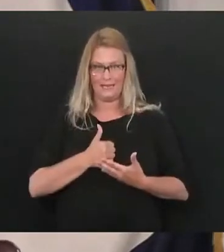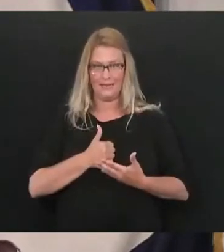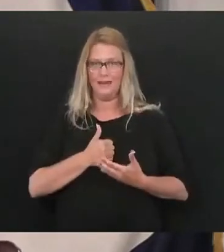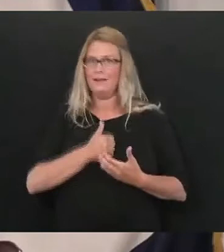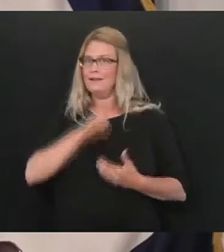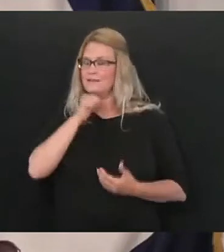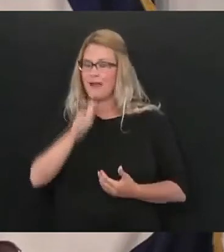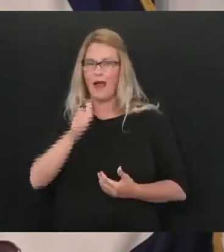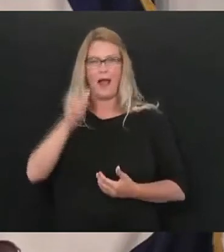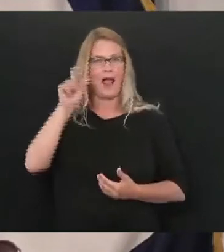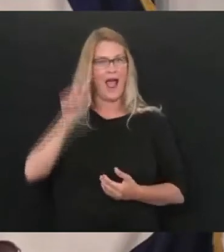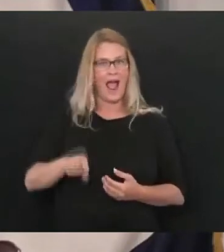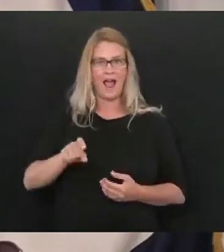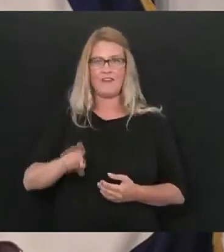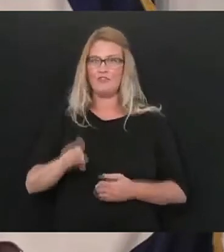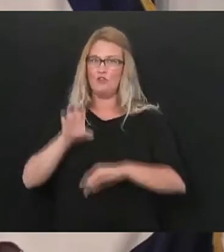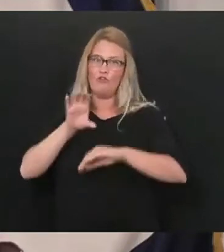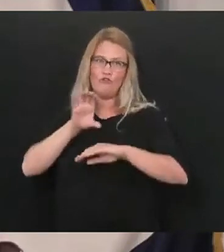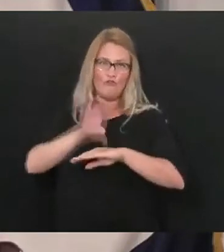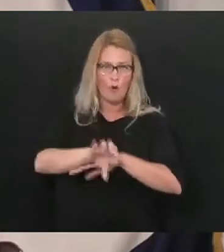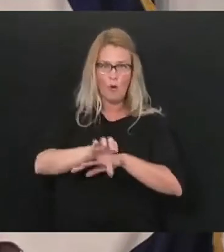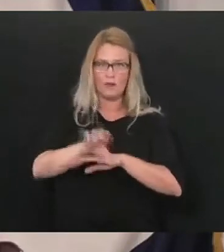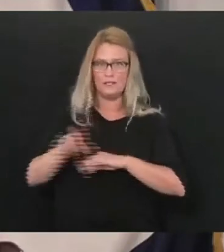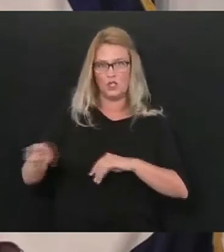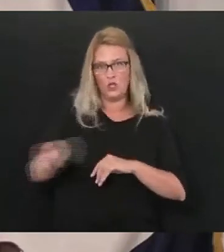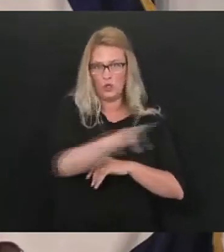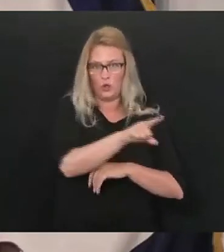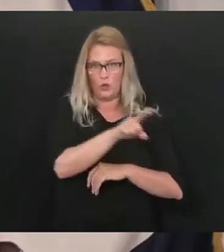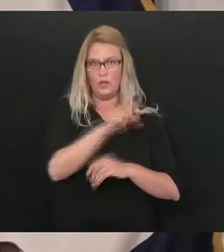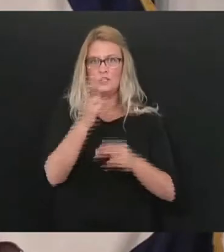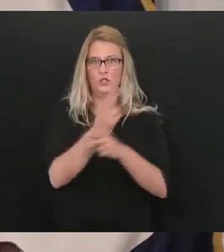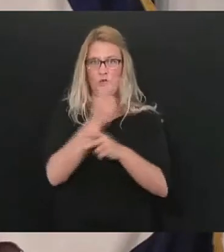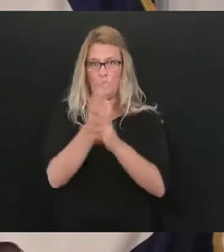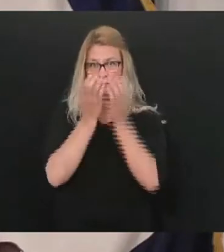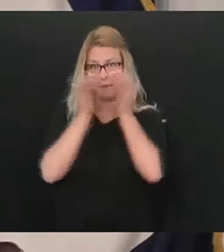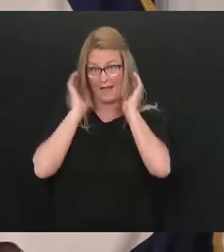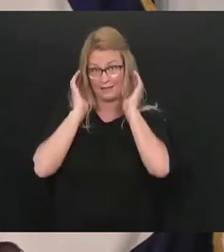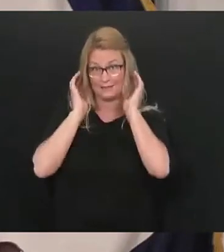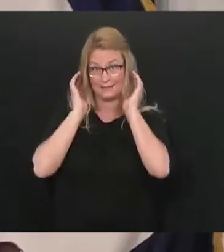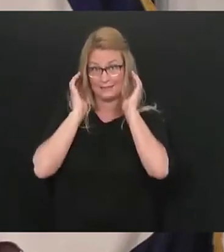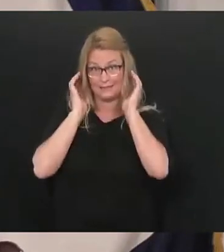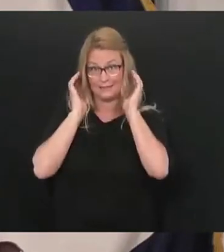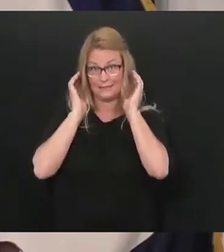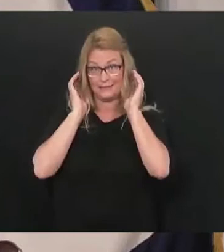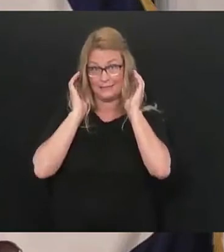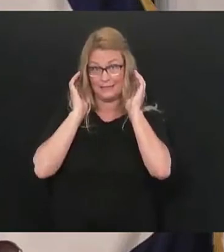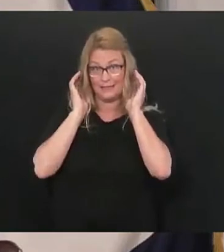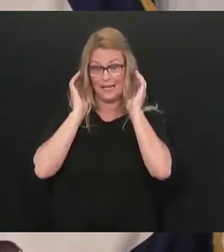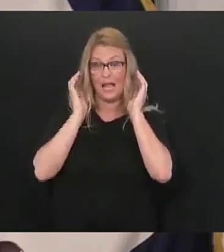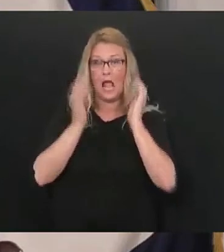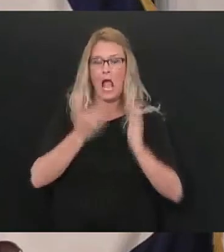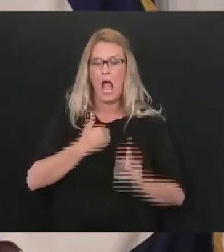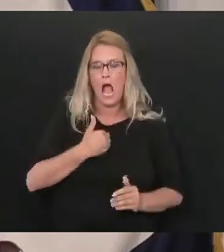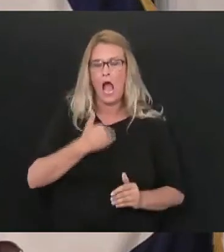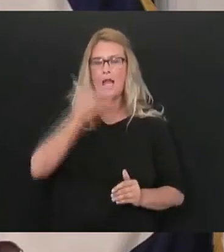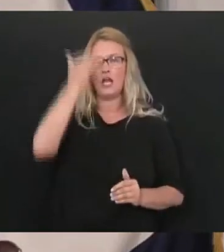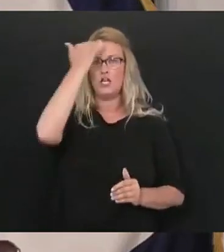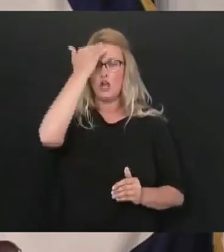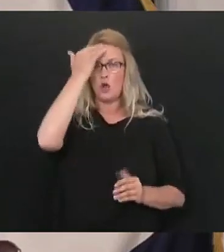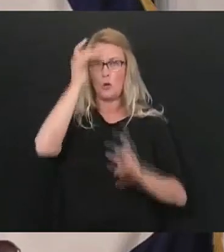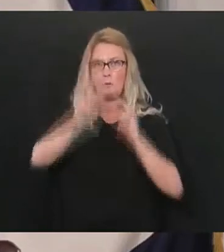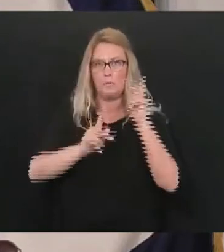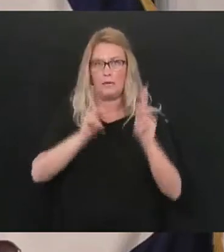mandate the wearing of masks you know I know that it will divide us